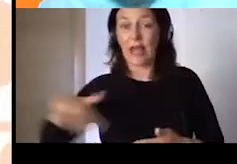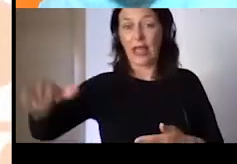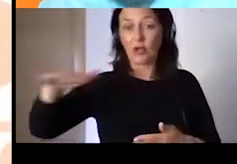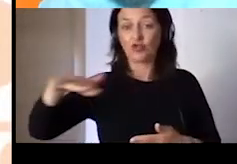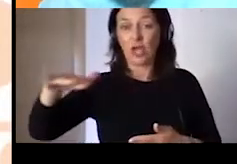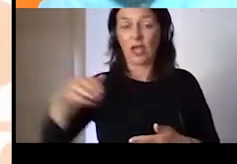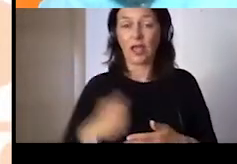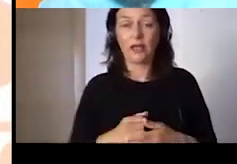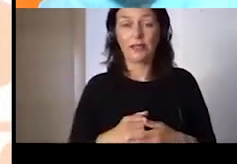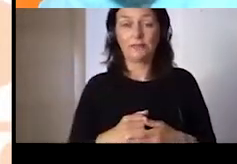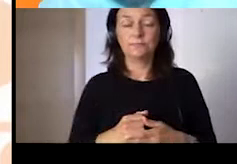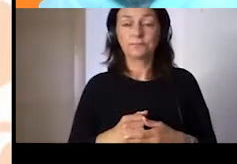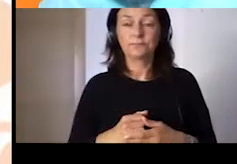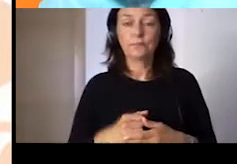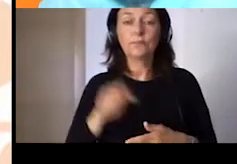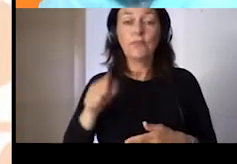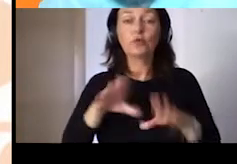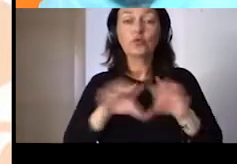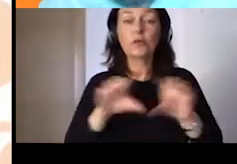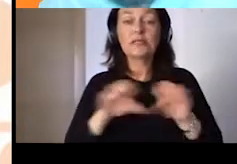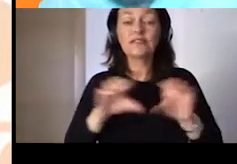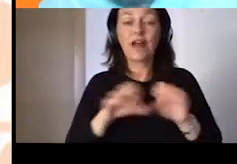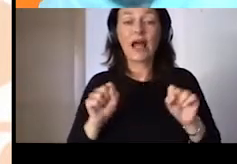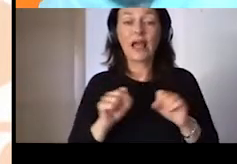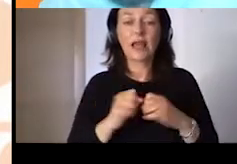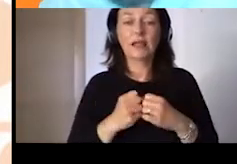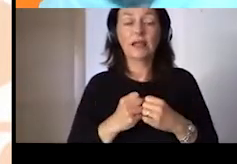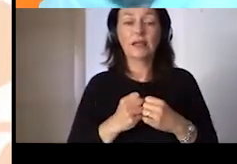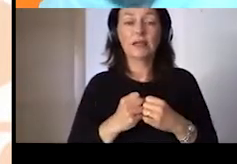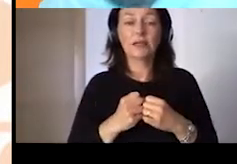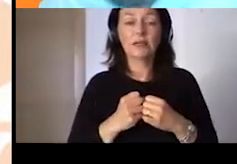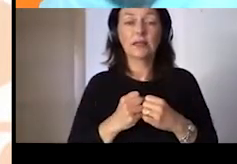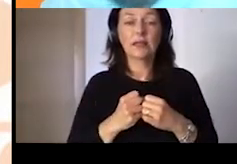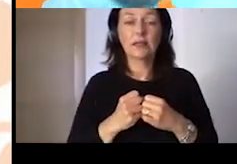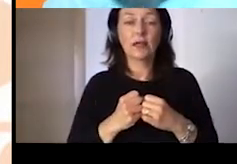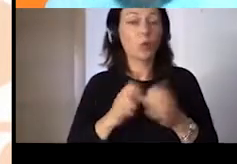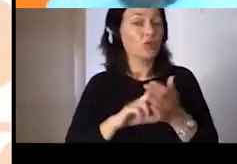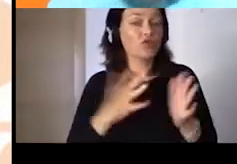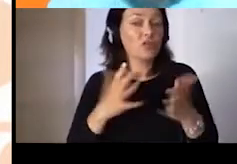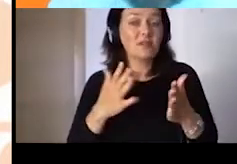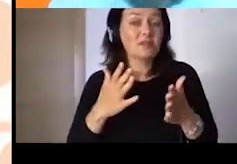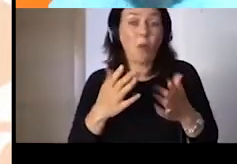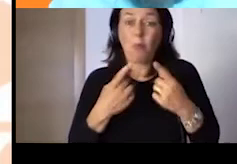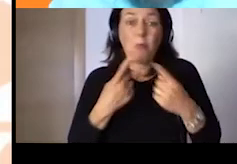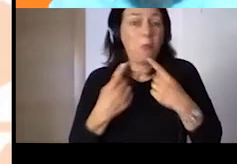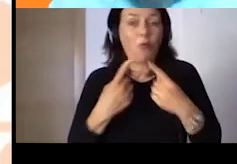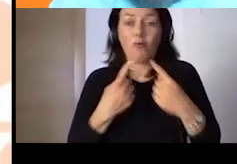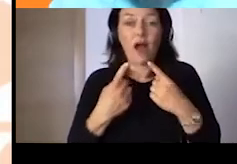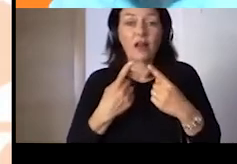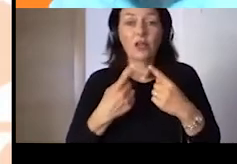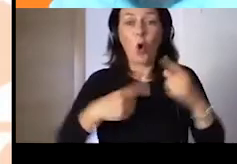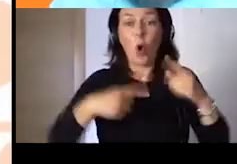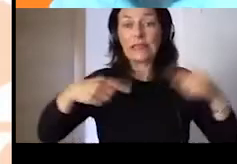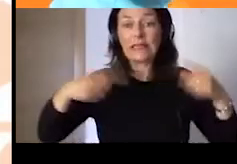we were not really speaking about digital transformation yet. Thanks to these